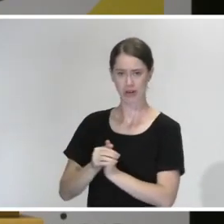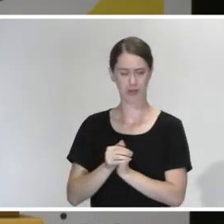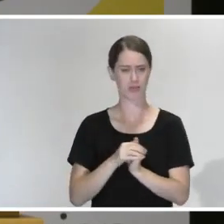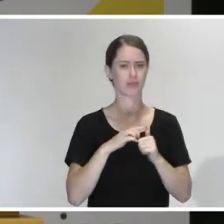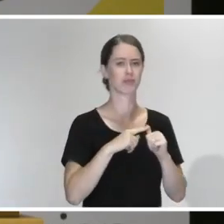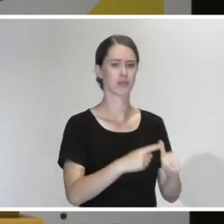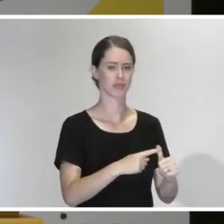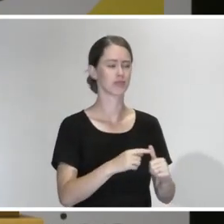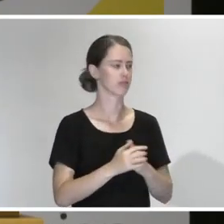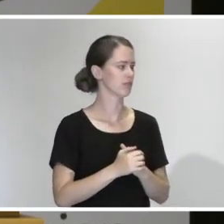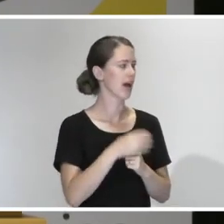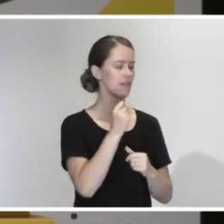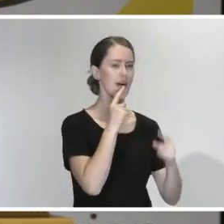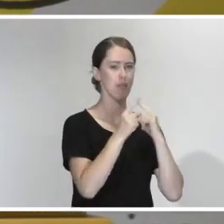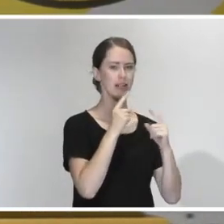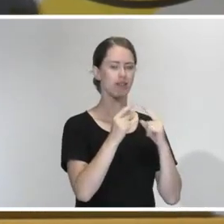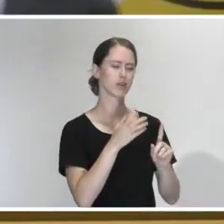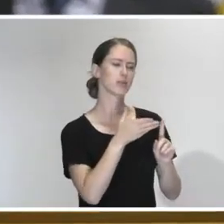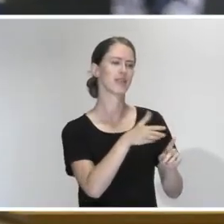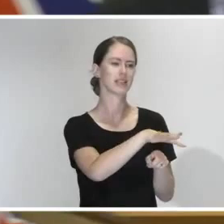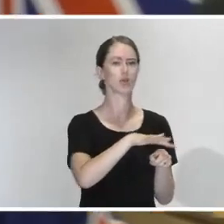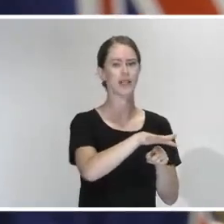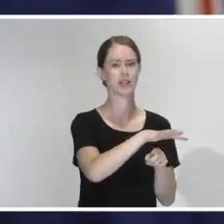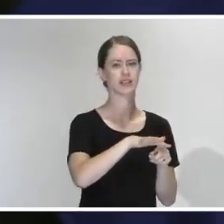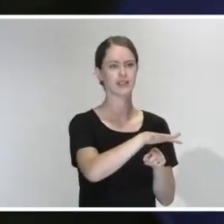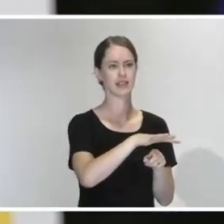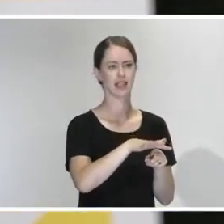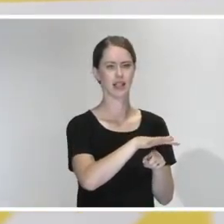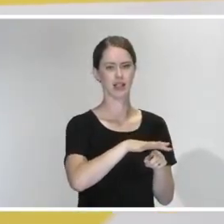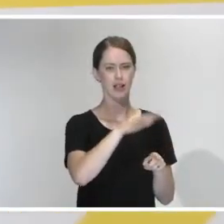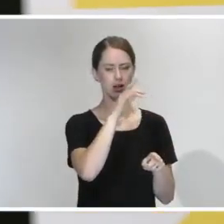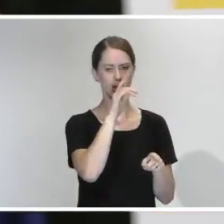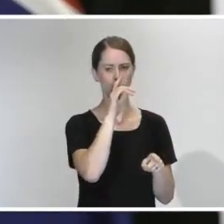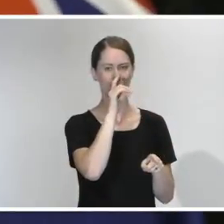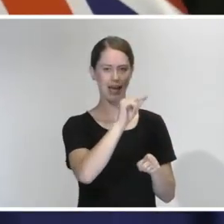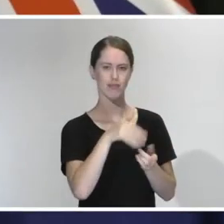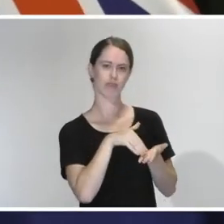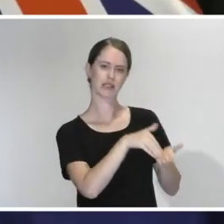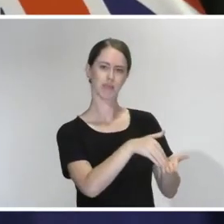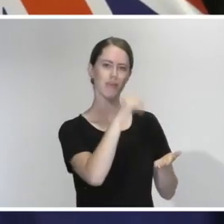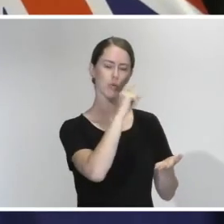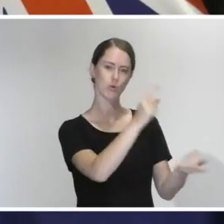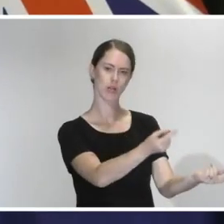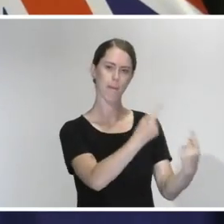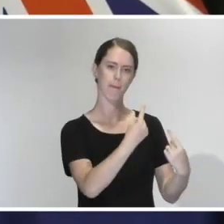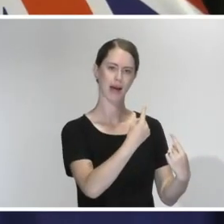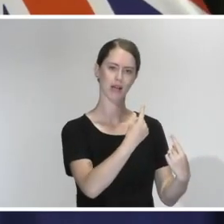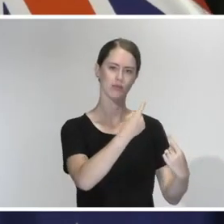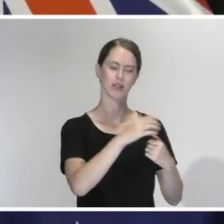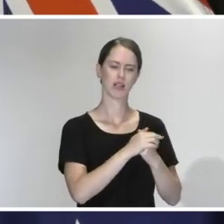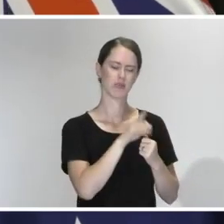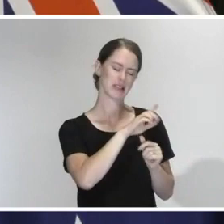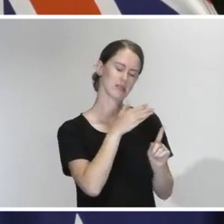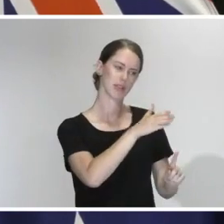we do. Under certain circumstances, there is provision for consular assistance, but that is under very